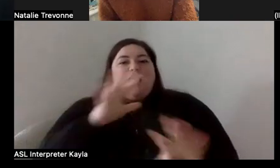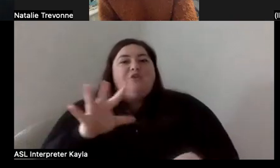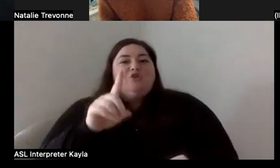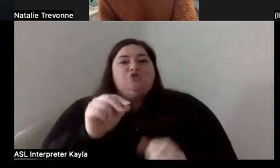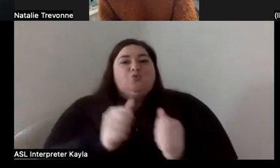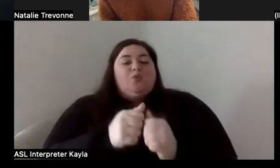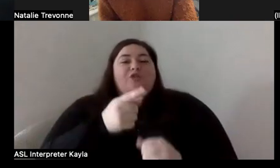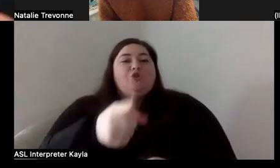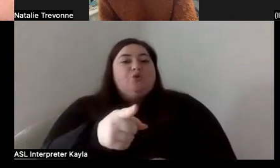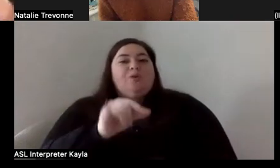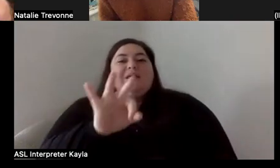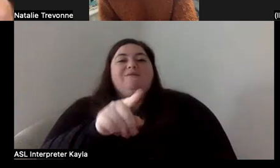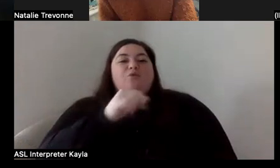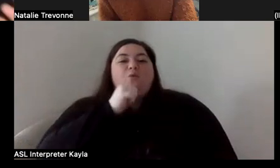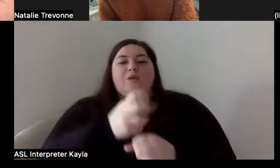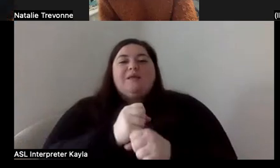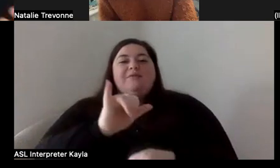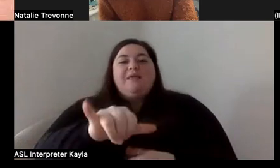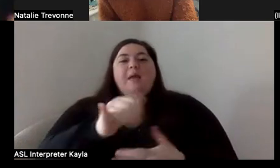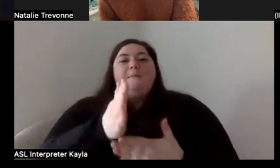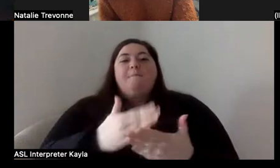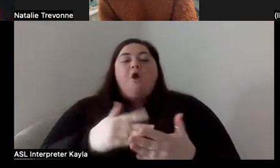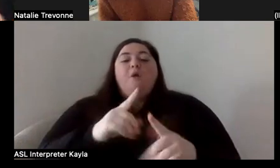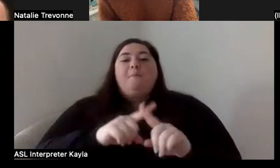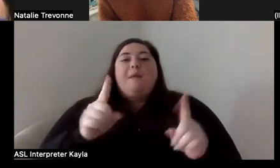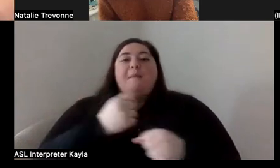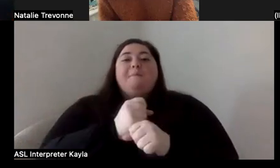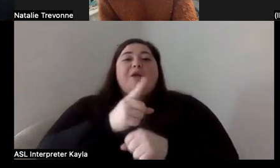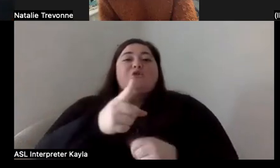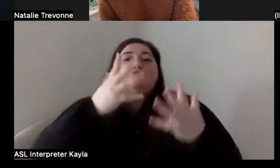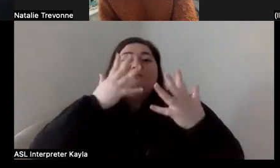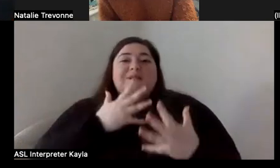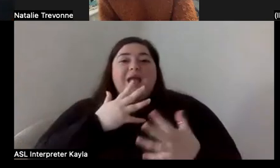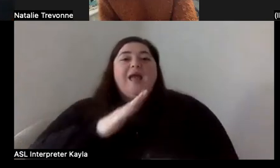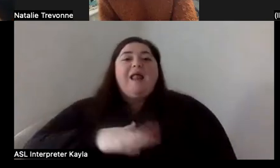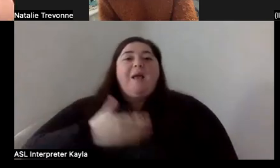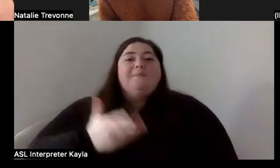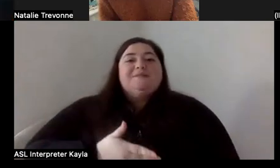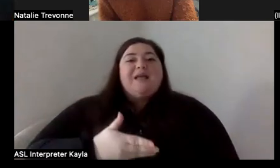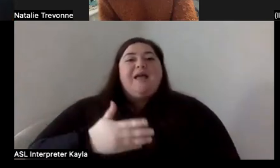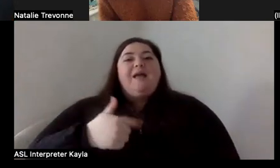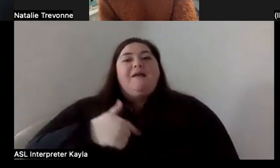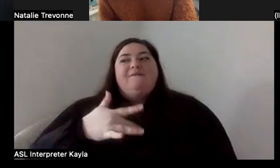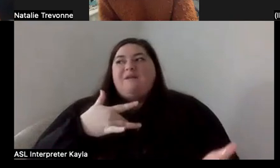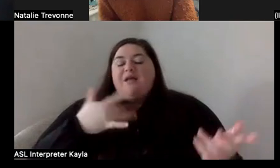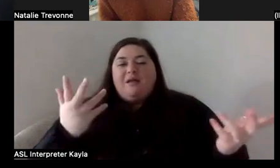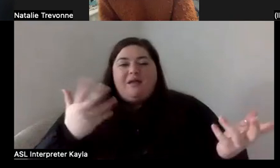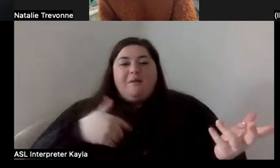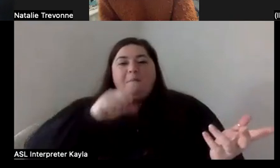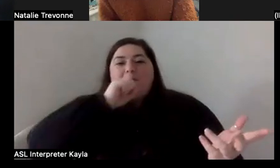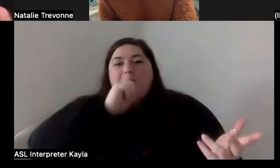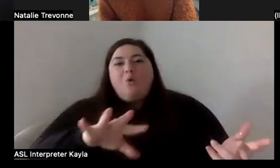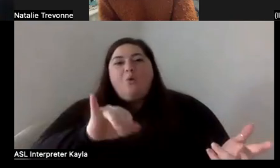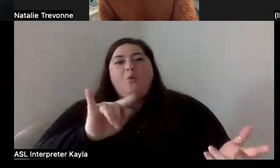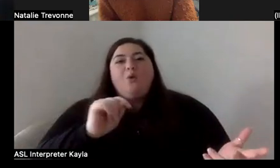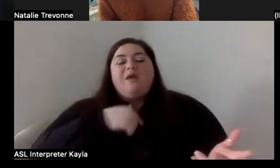don't get parts, but it can make you so upset and sad and you're like, man, I blew it. I, you know, I didn't do a